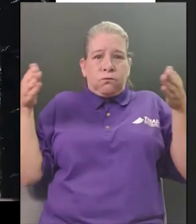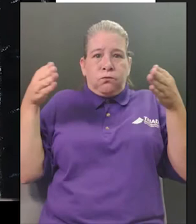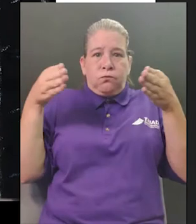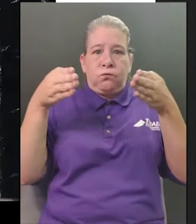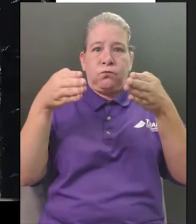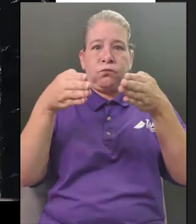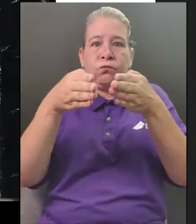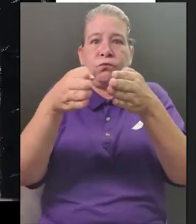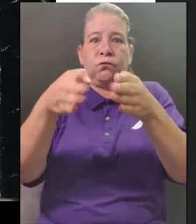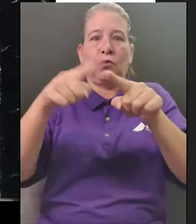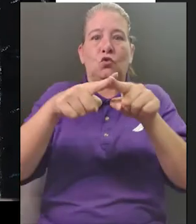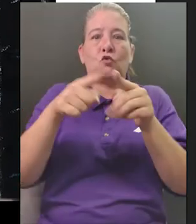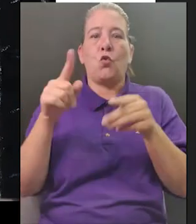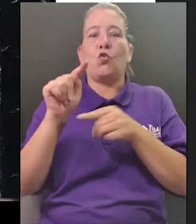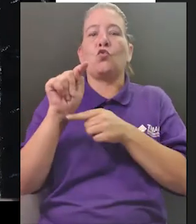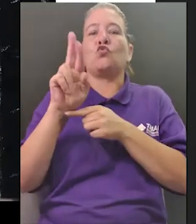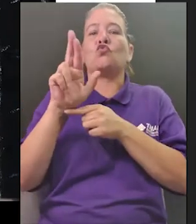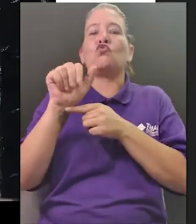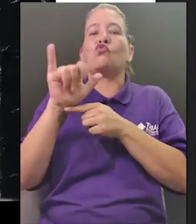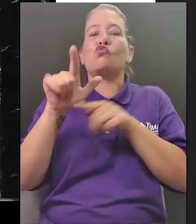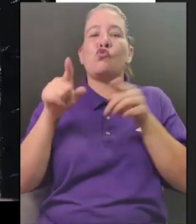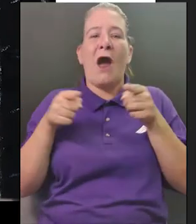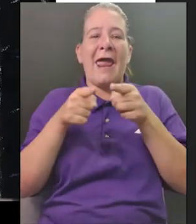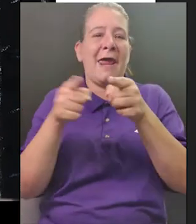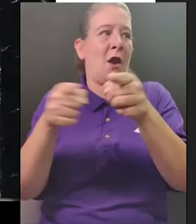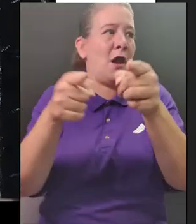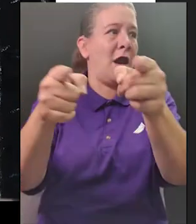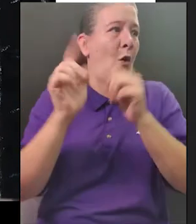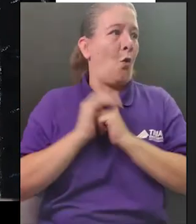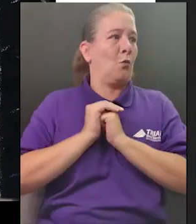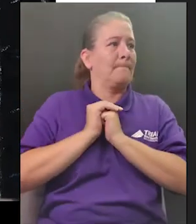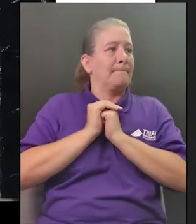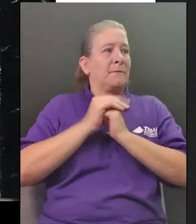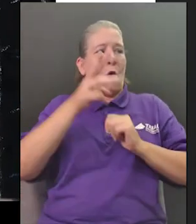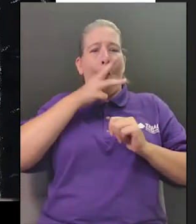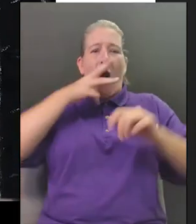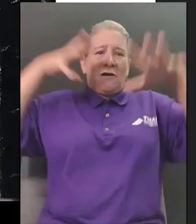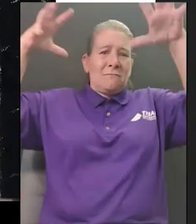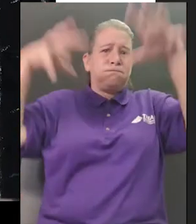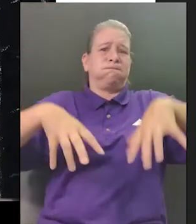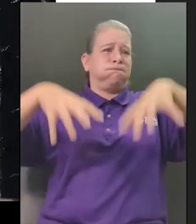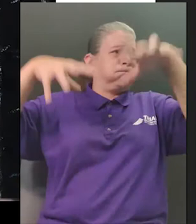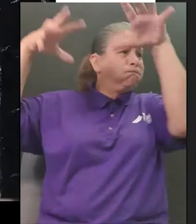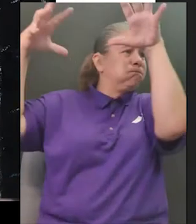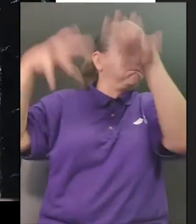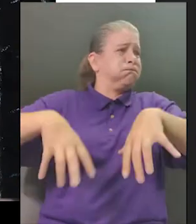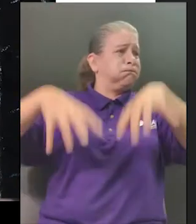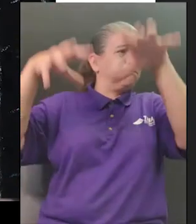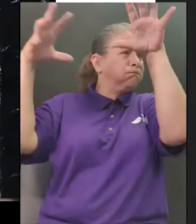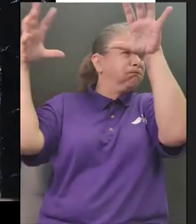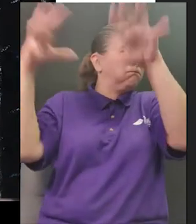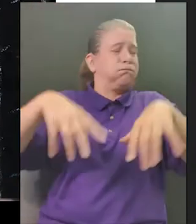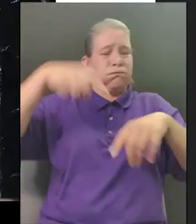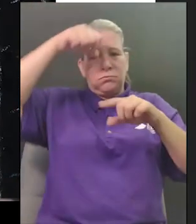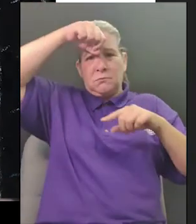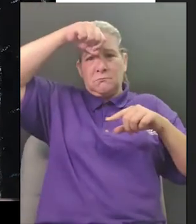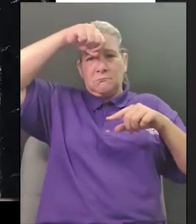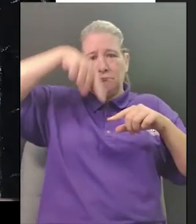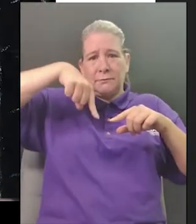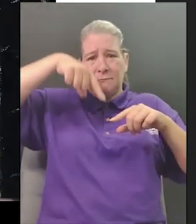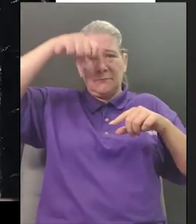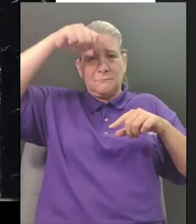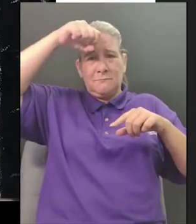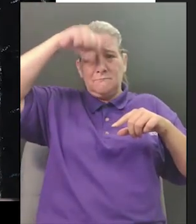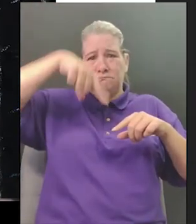trail between the birches and kept her head low water poured down from the night sky it